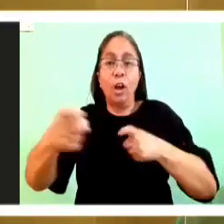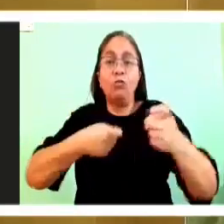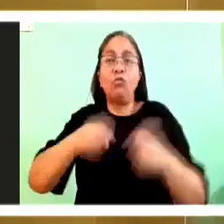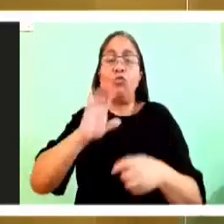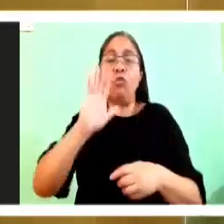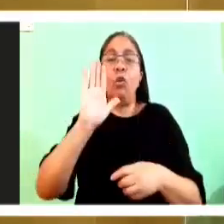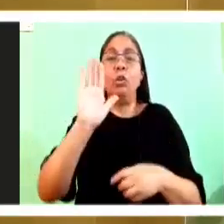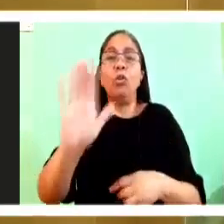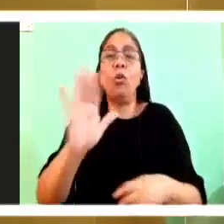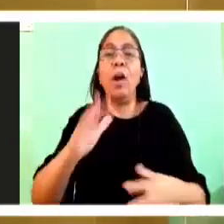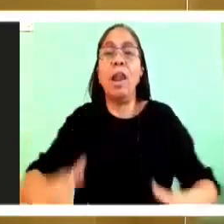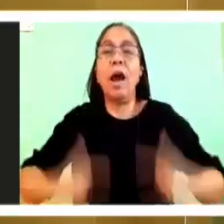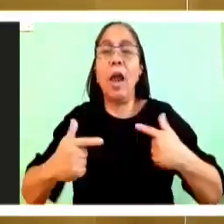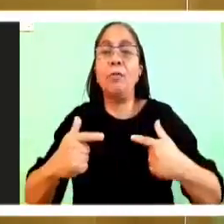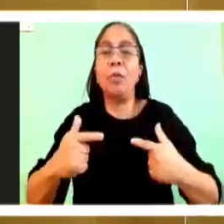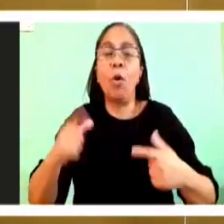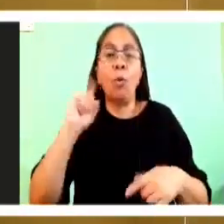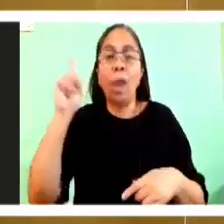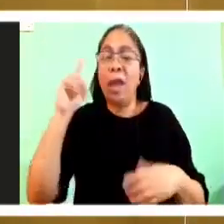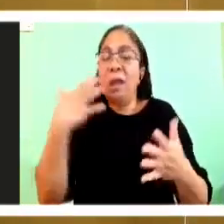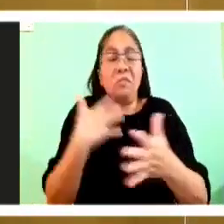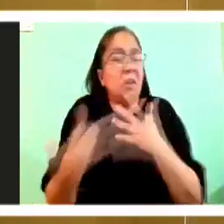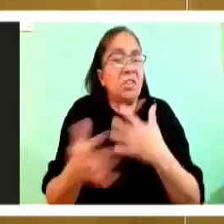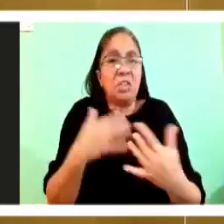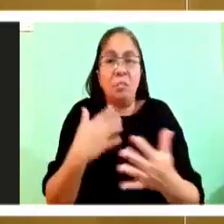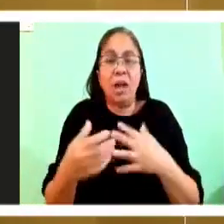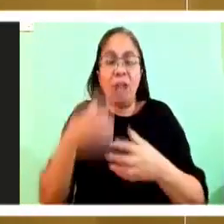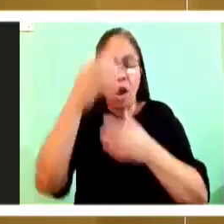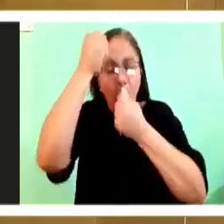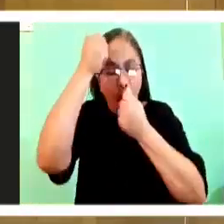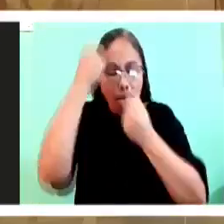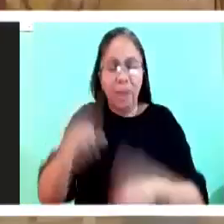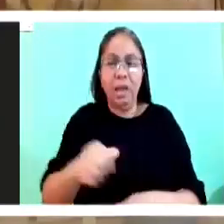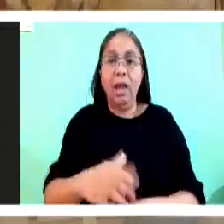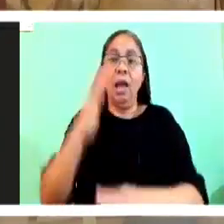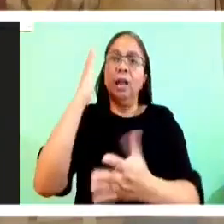God wants you to go. Stop resisting God.